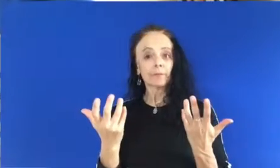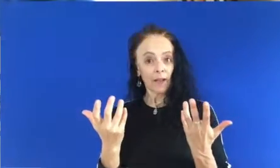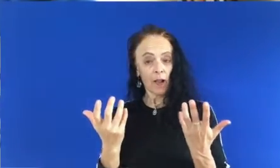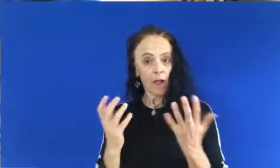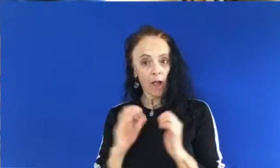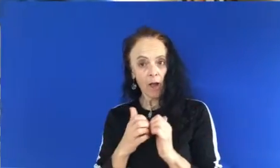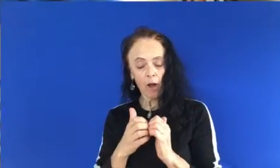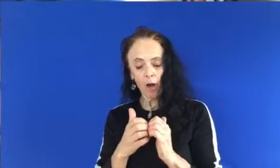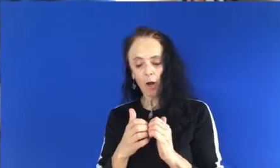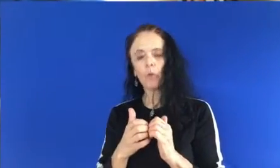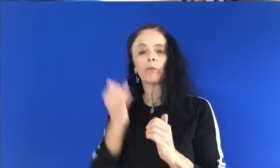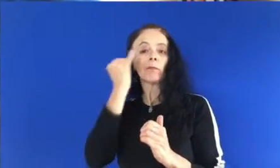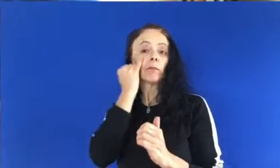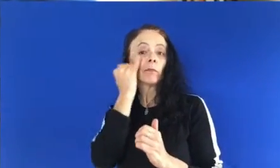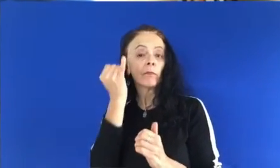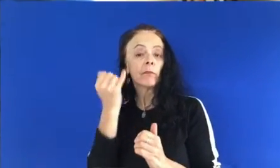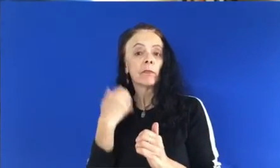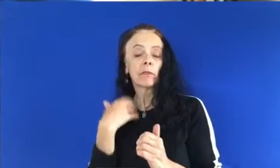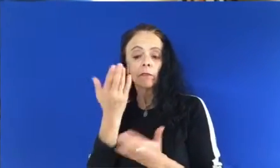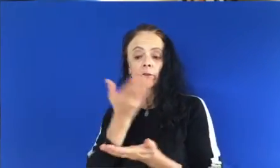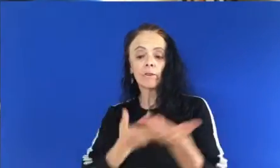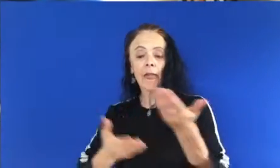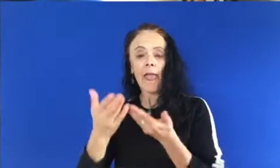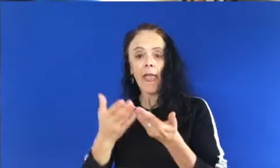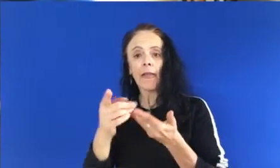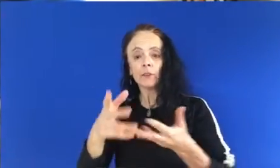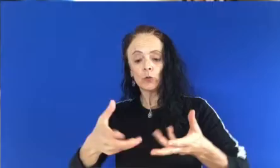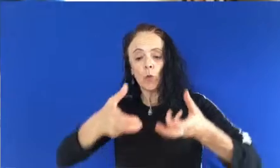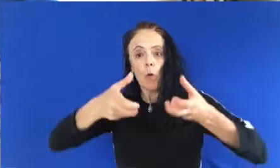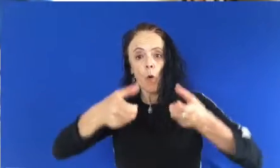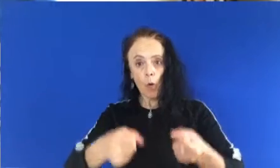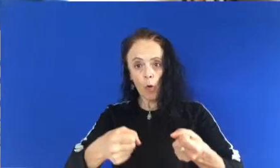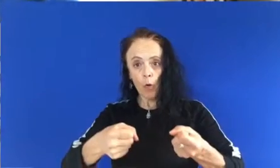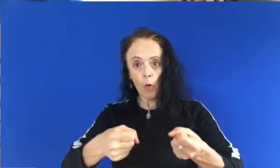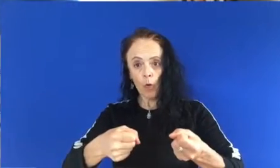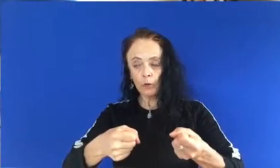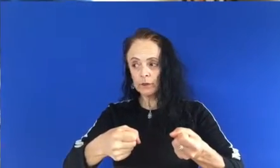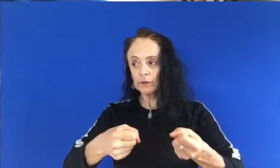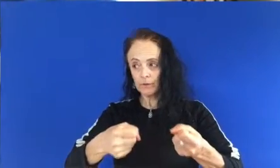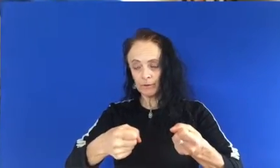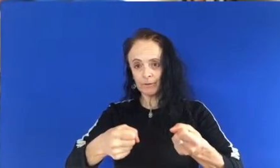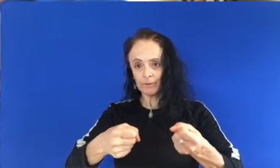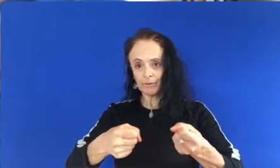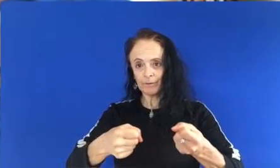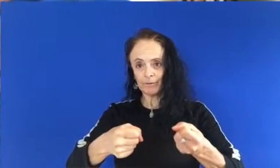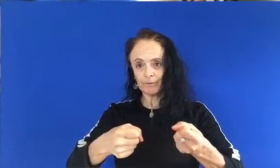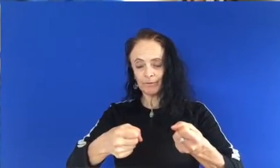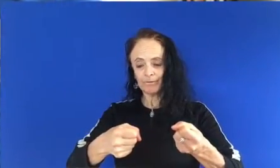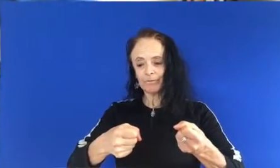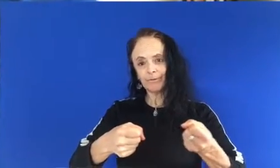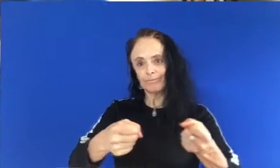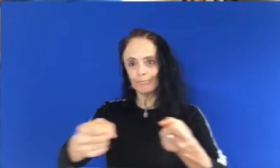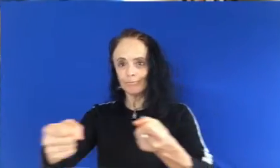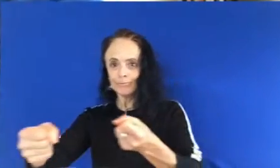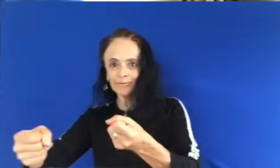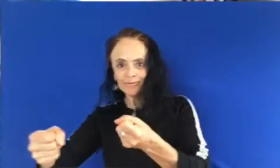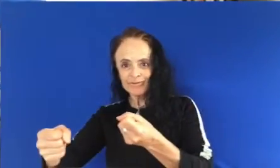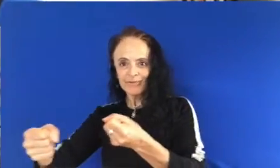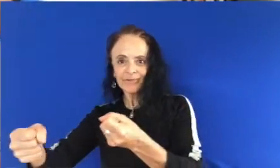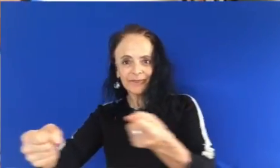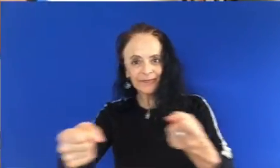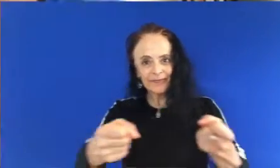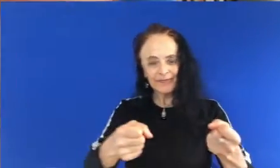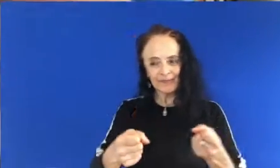Ginga juntos. Con jueguete o animal. Okay, agarra los manos como así